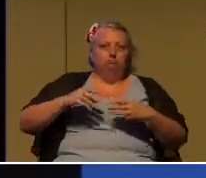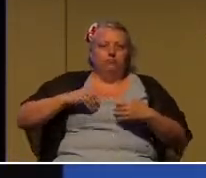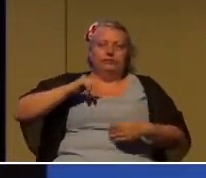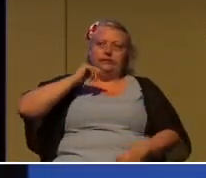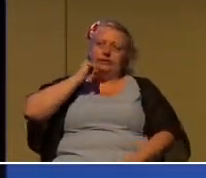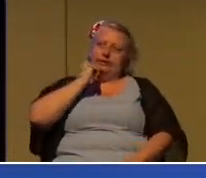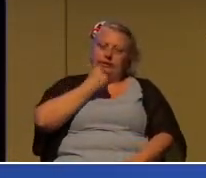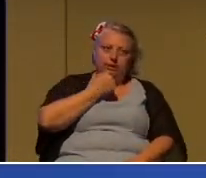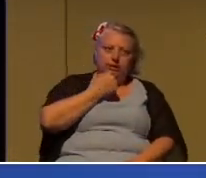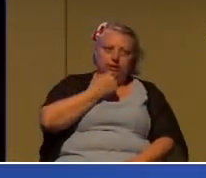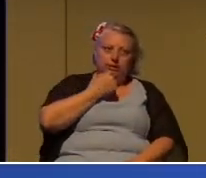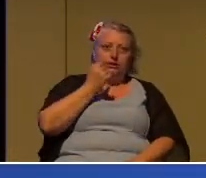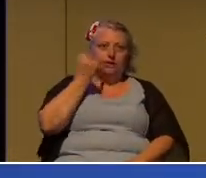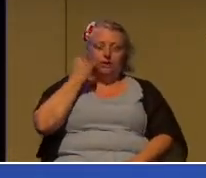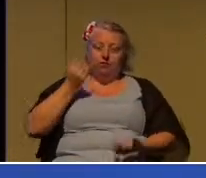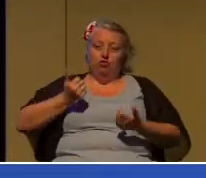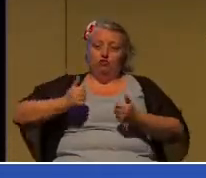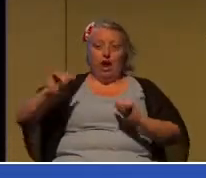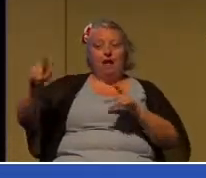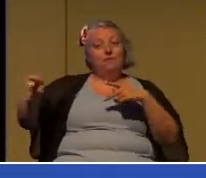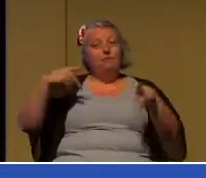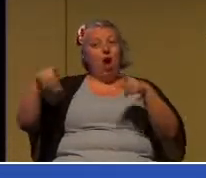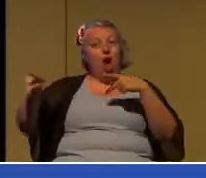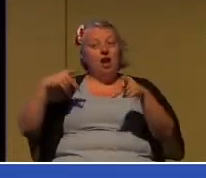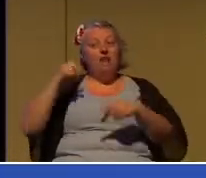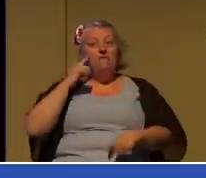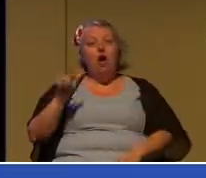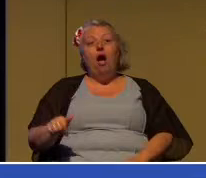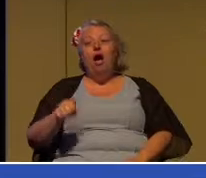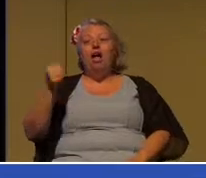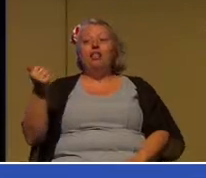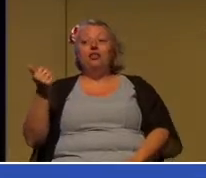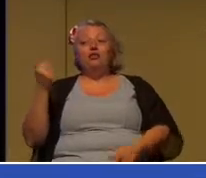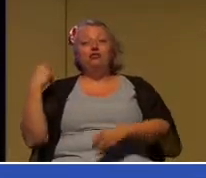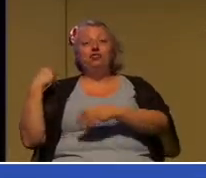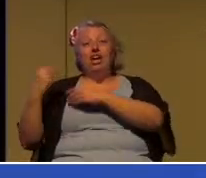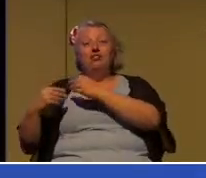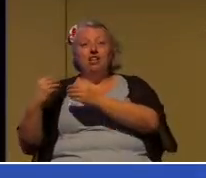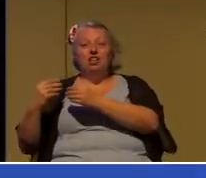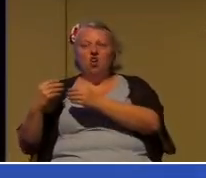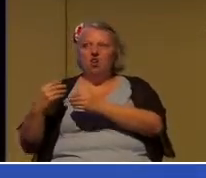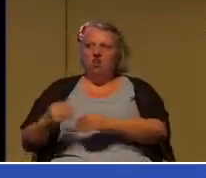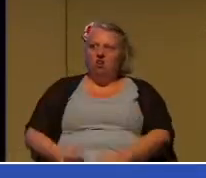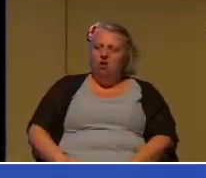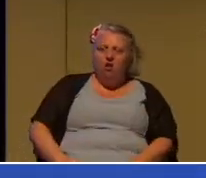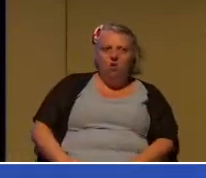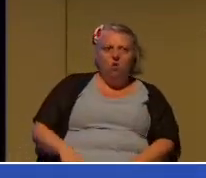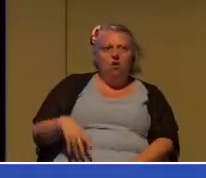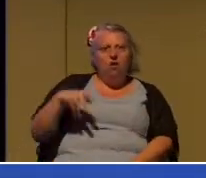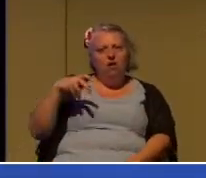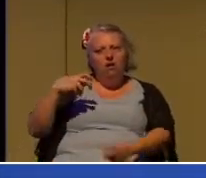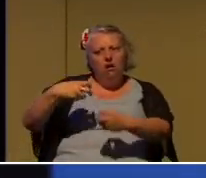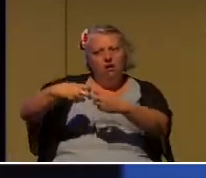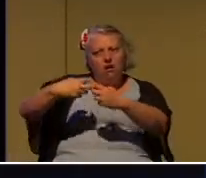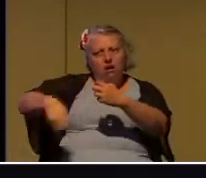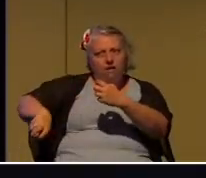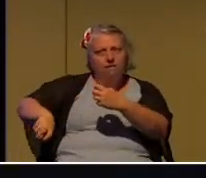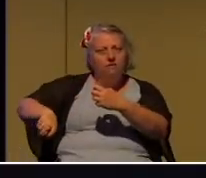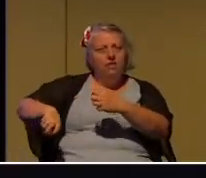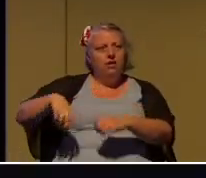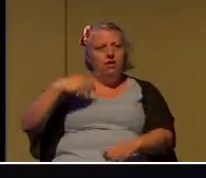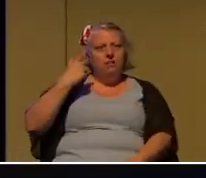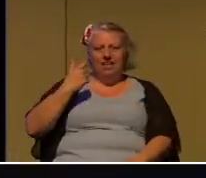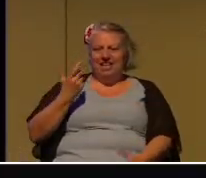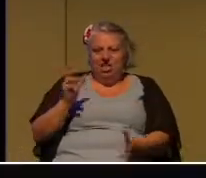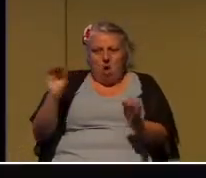a party for the younger generation, you will know the frustration in terms of getting a commitment out of people because nobody wants to sign up until the very last minute. Why?